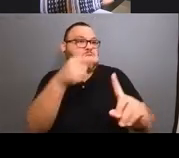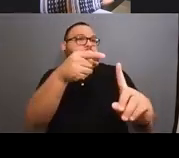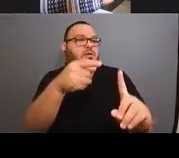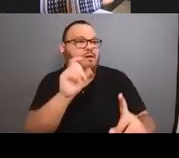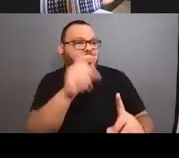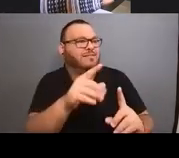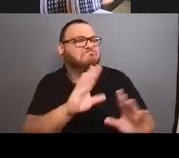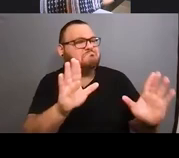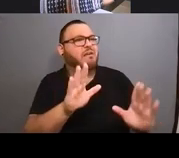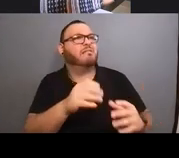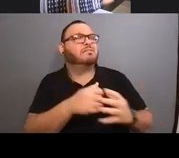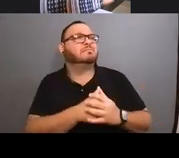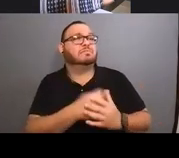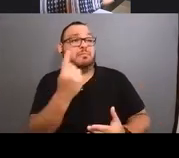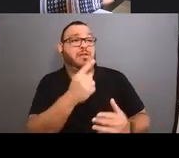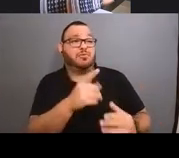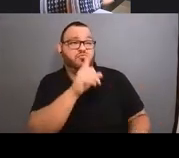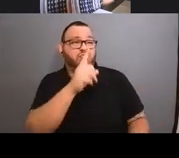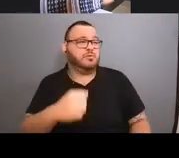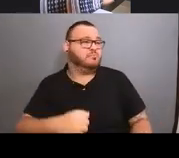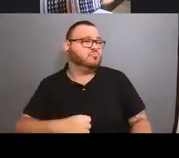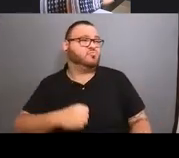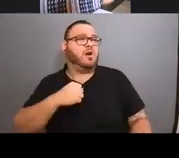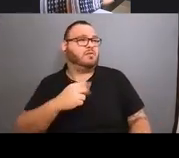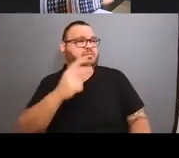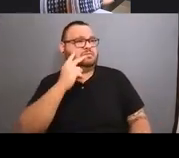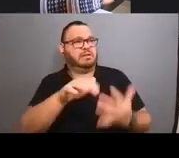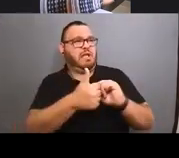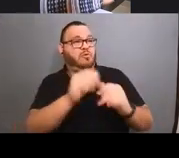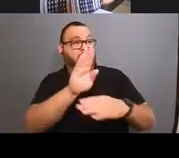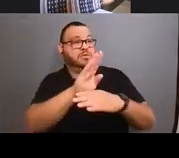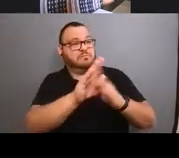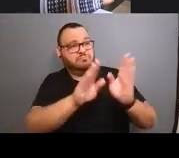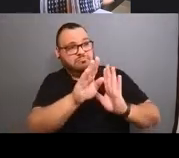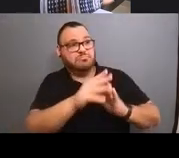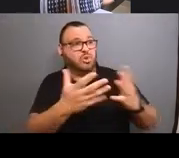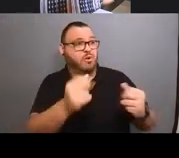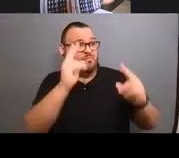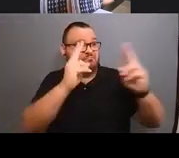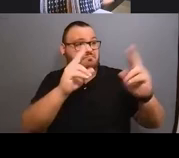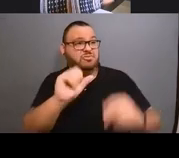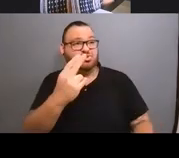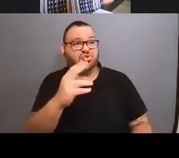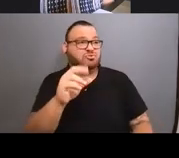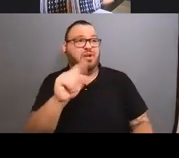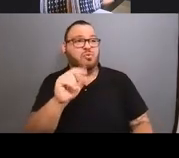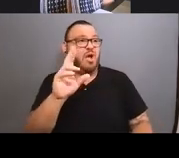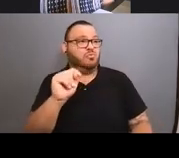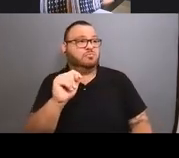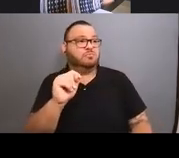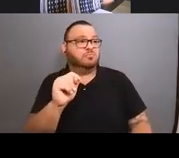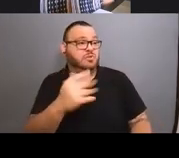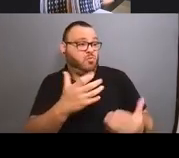in particular that you're especially proud of seeing how those businesses have developed and you want to give them a shout out where we're happy to hear about them.